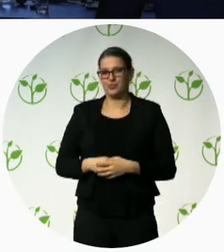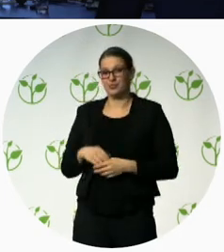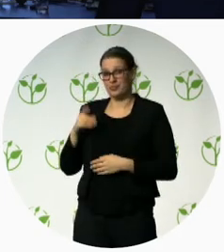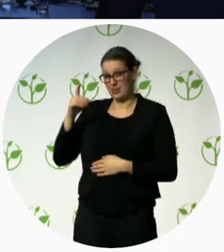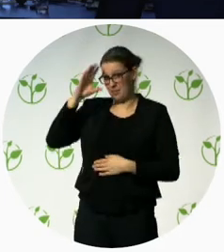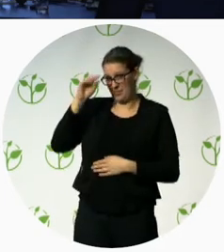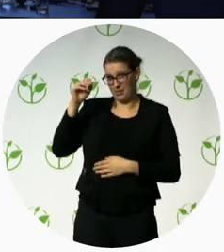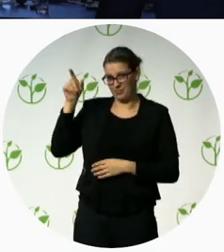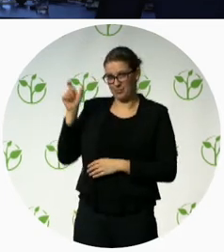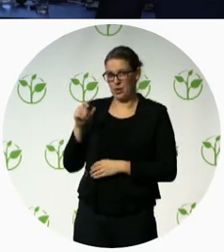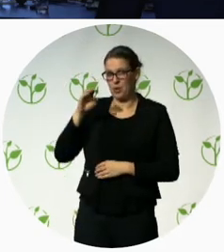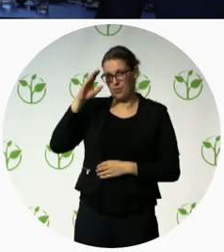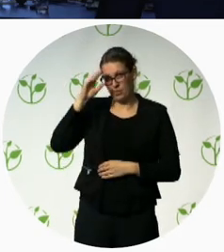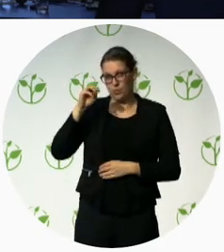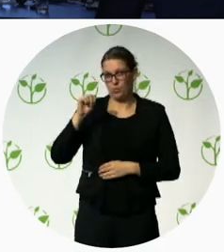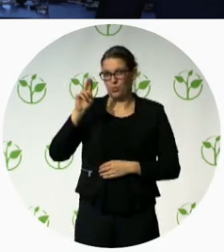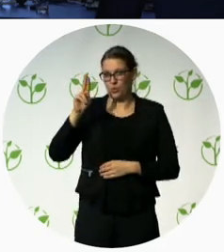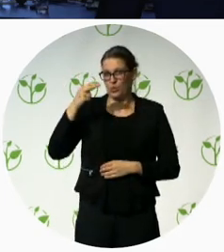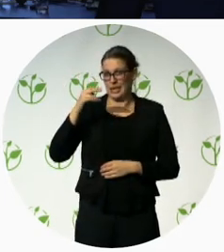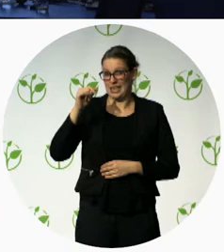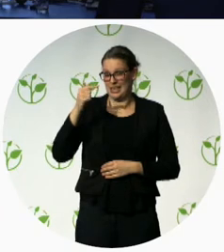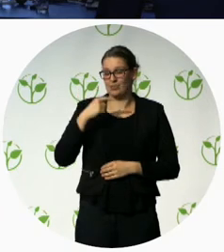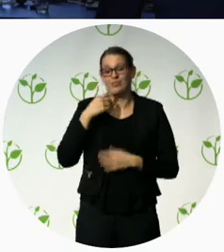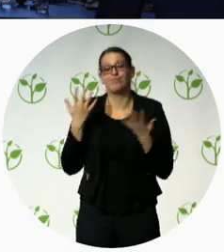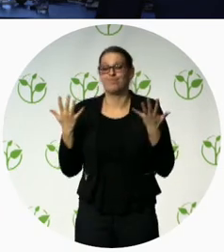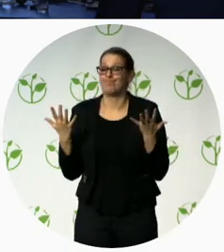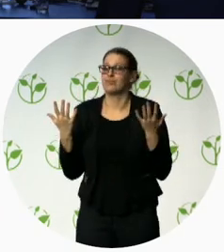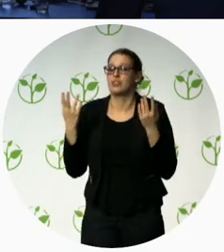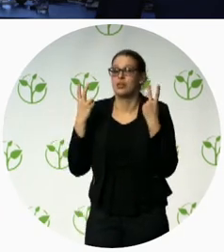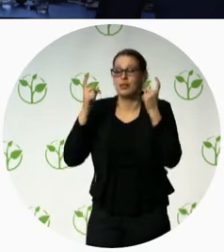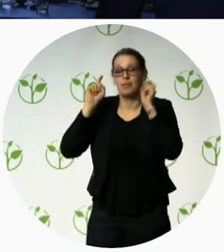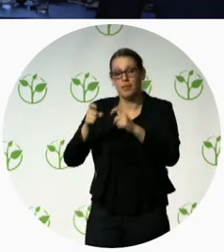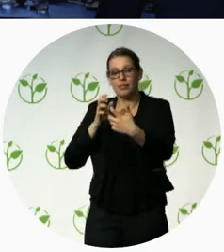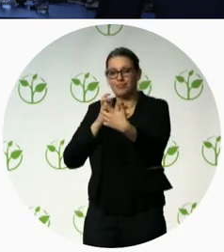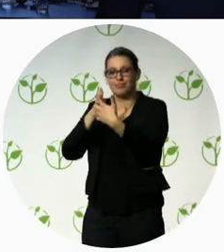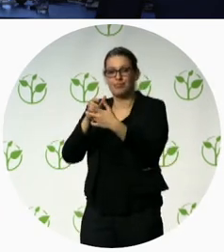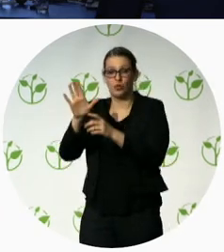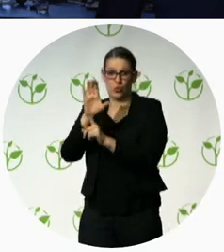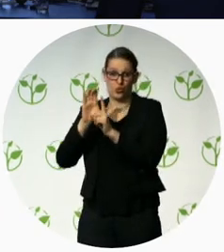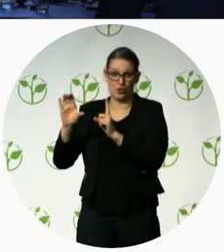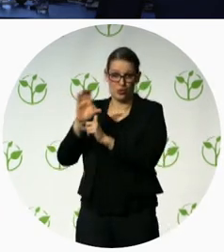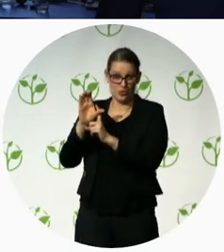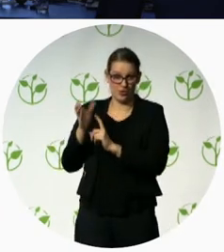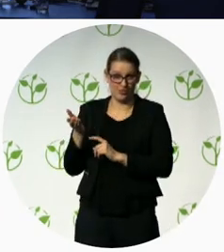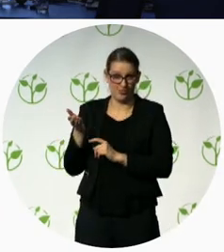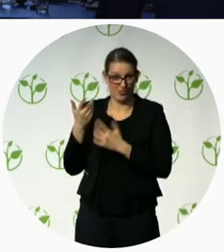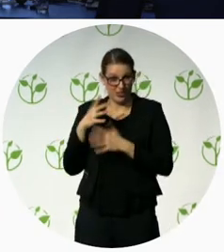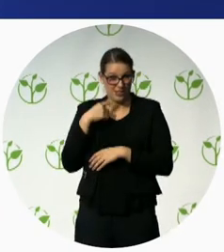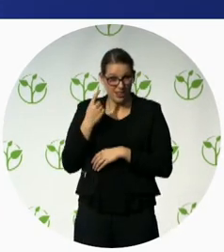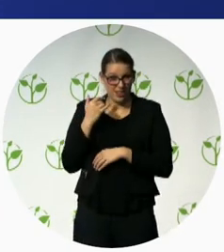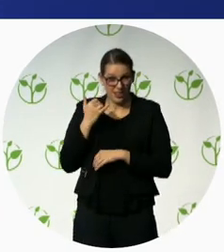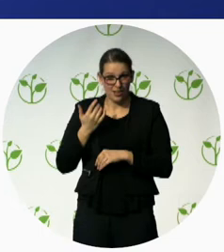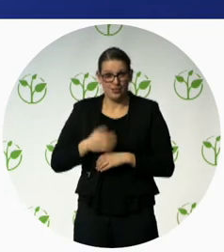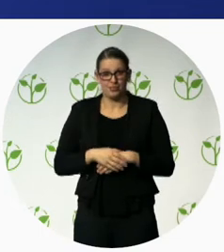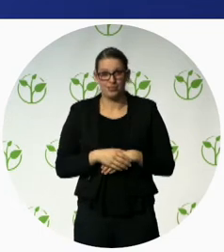work our way back? Mohamed, would like to go first? I would say start small and do piloting, whatever you do. Don't go for a